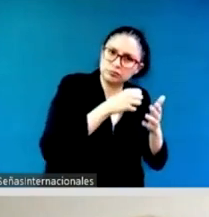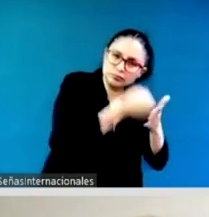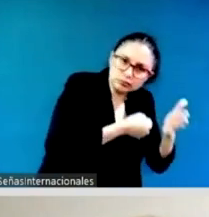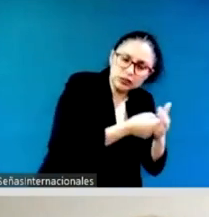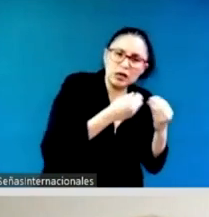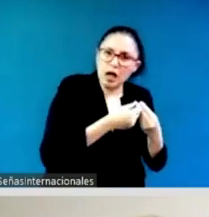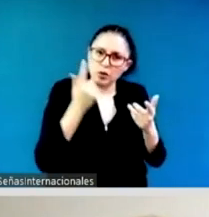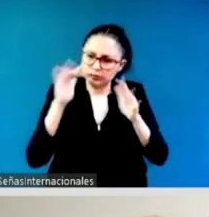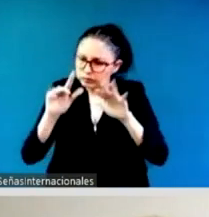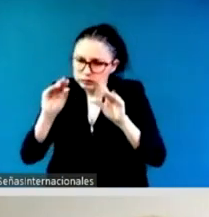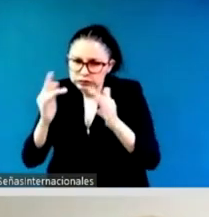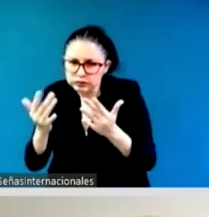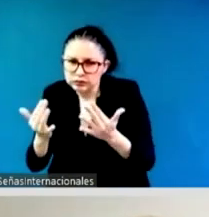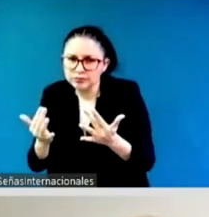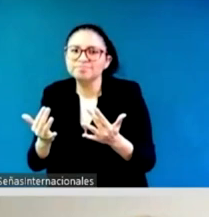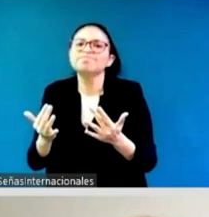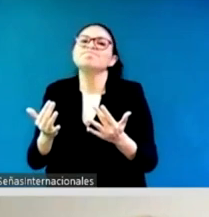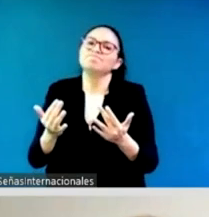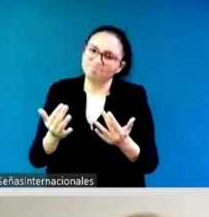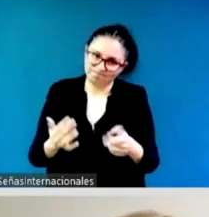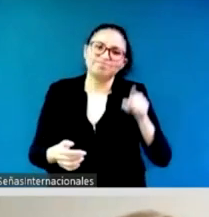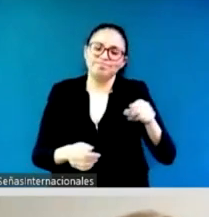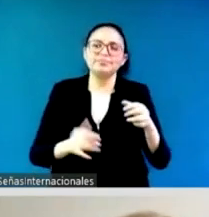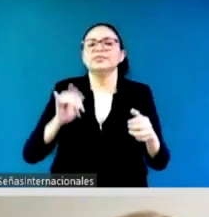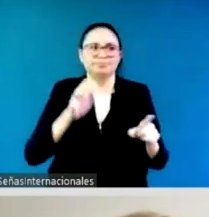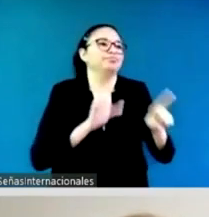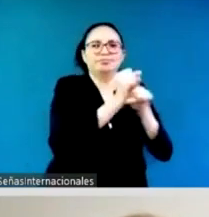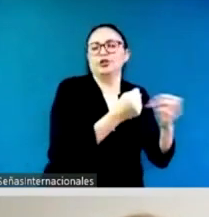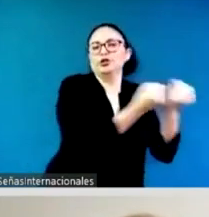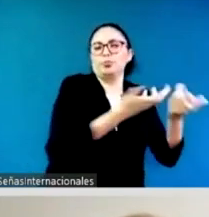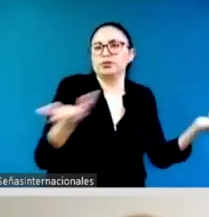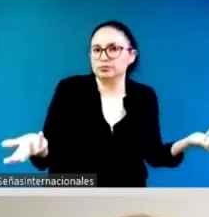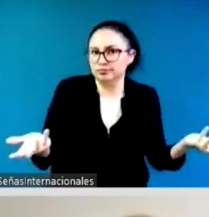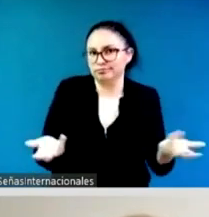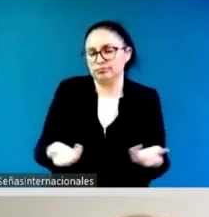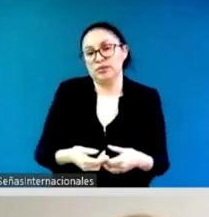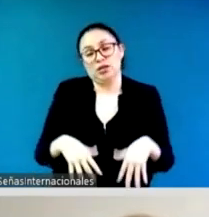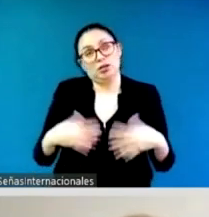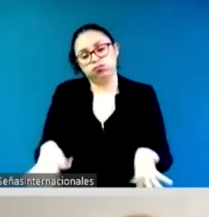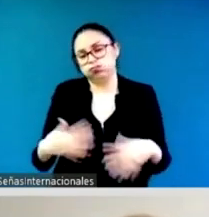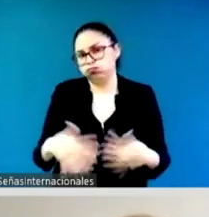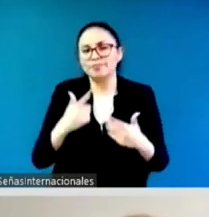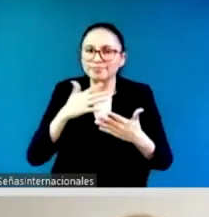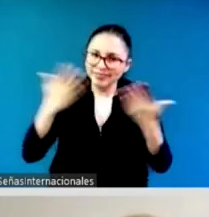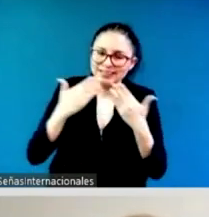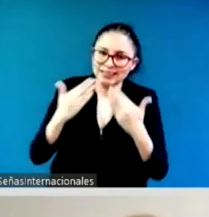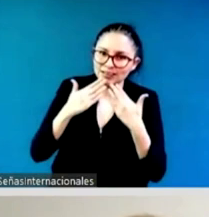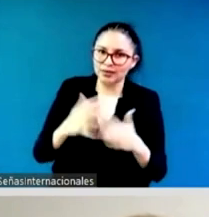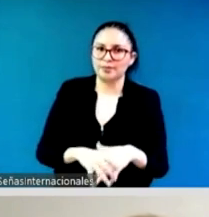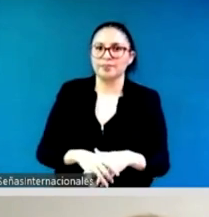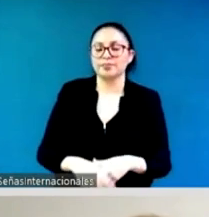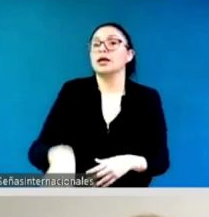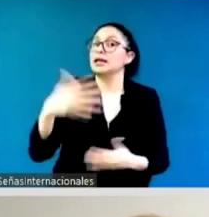um and maybe to you veronica um you also mentioned gender-based political violence and